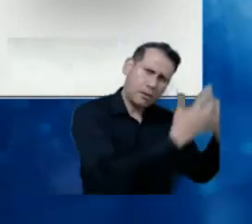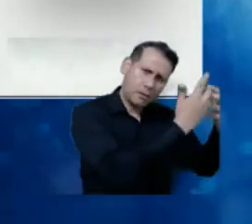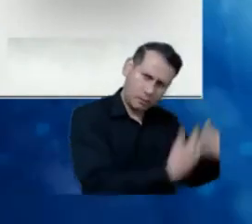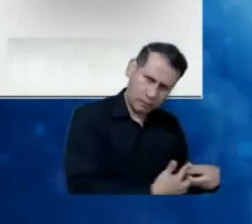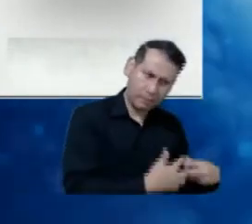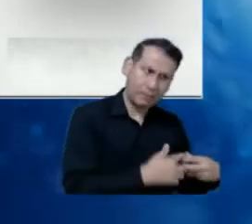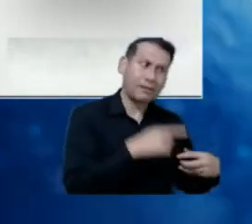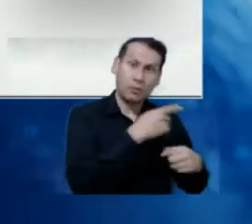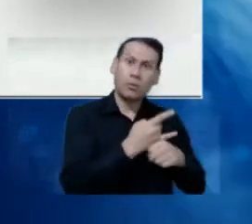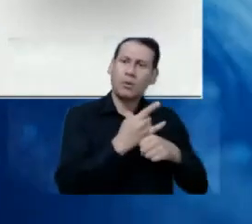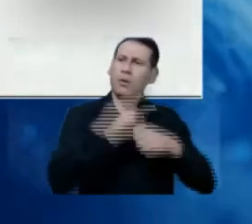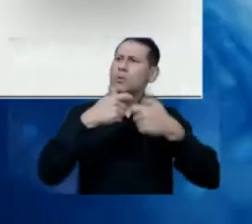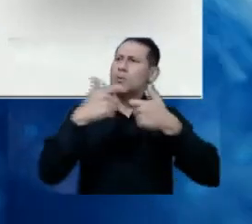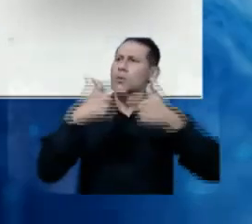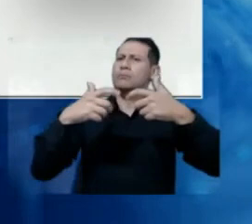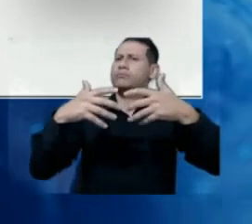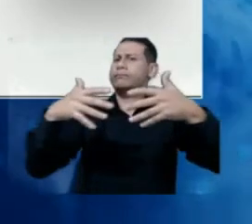spectrum,